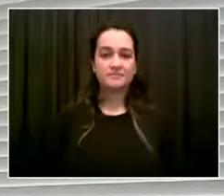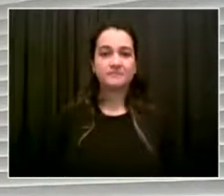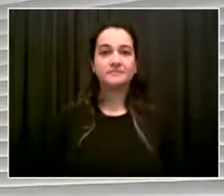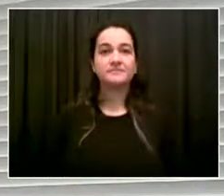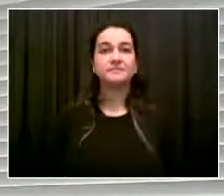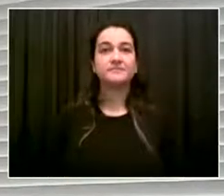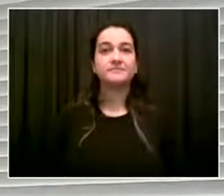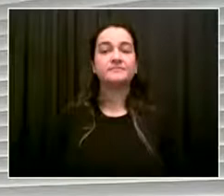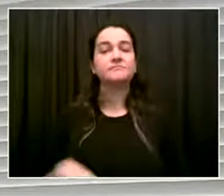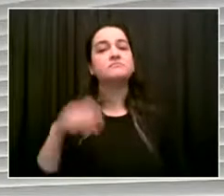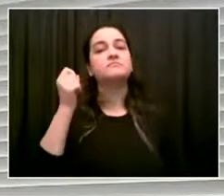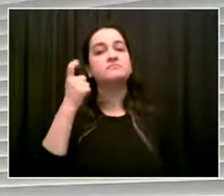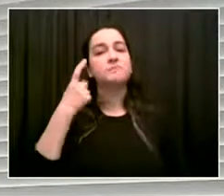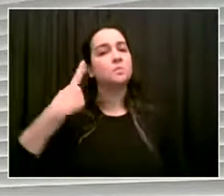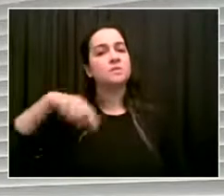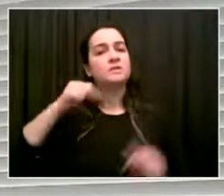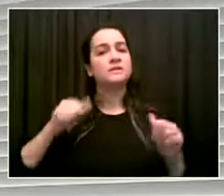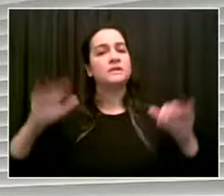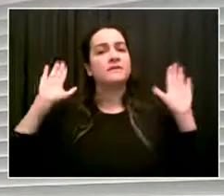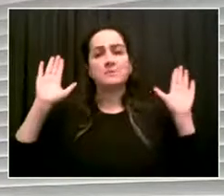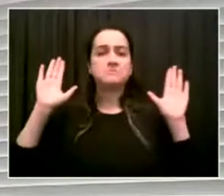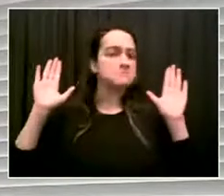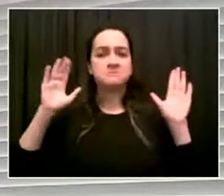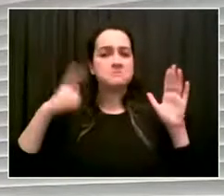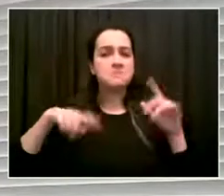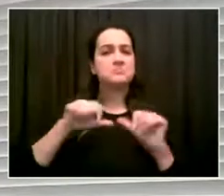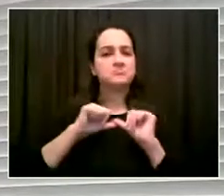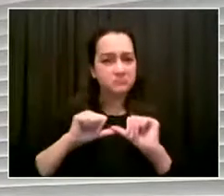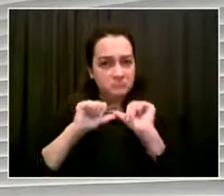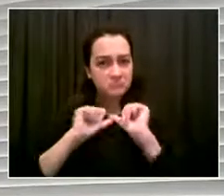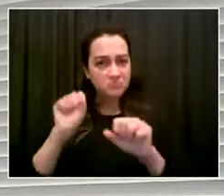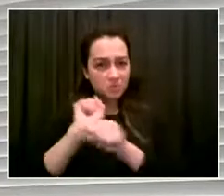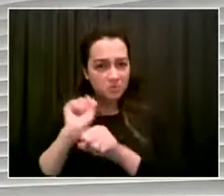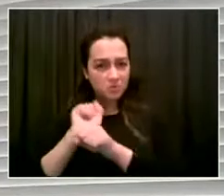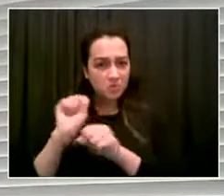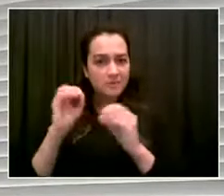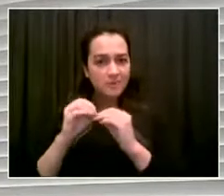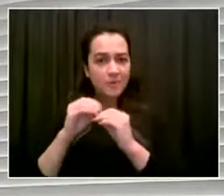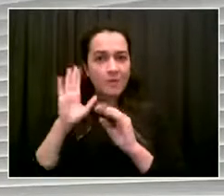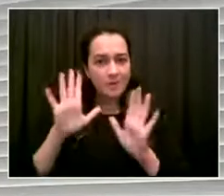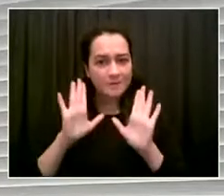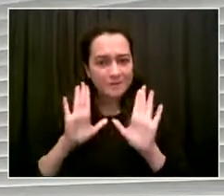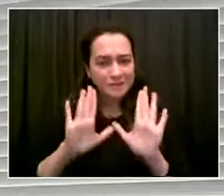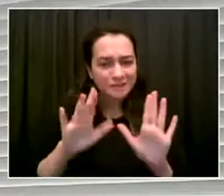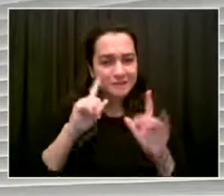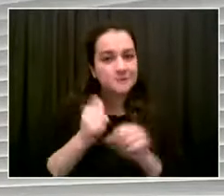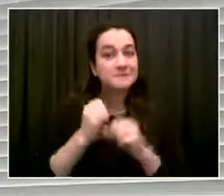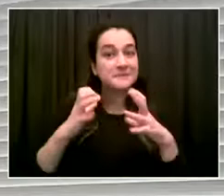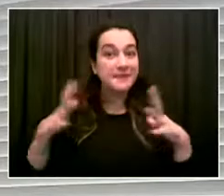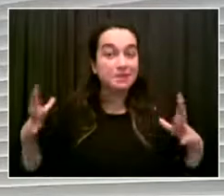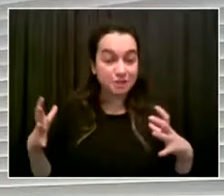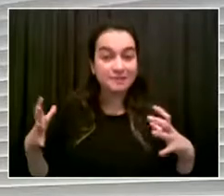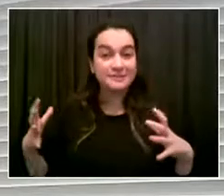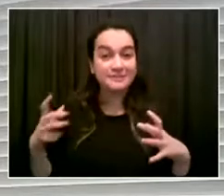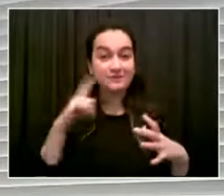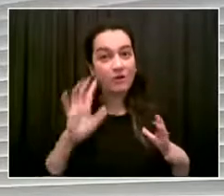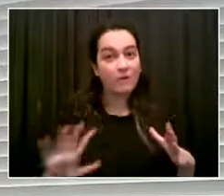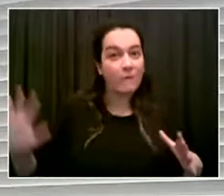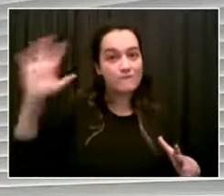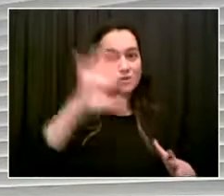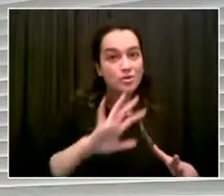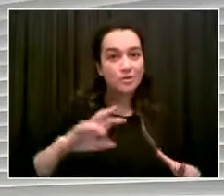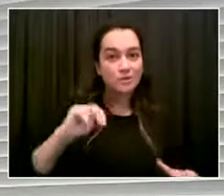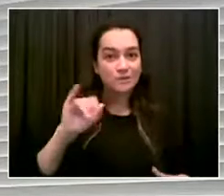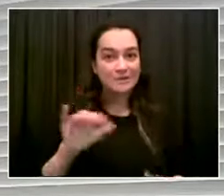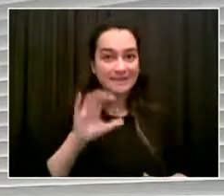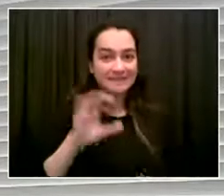as they plan for a family. Can they afford child care? If not, can they afford for one parent to take time off? How long